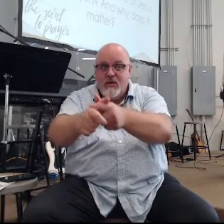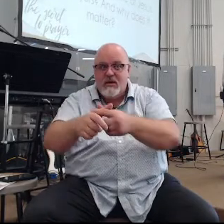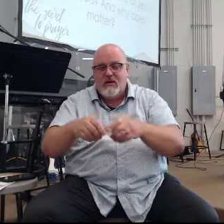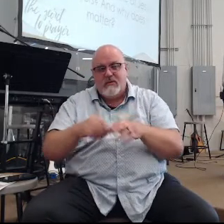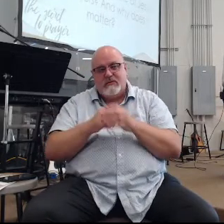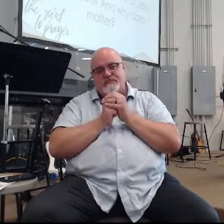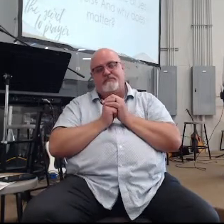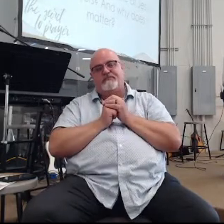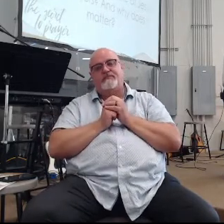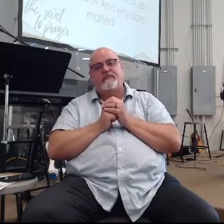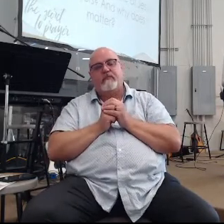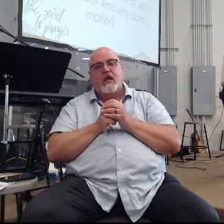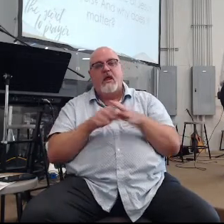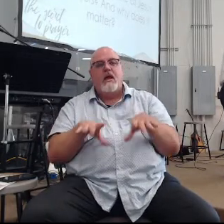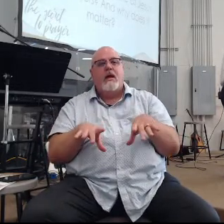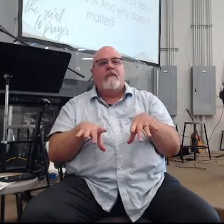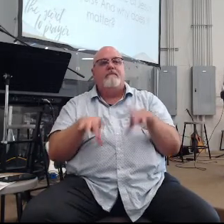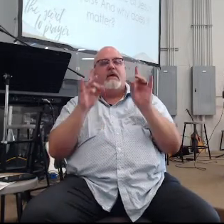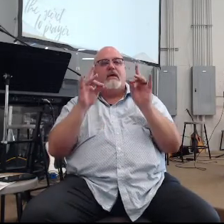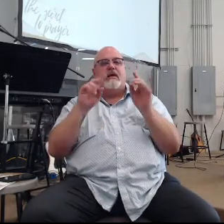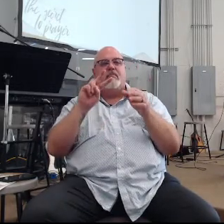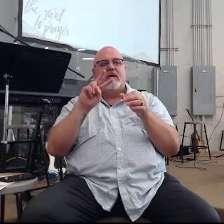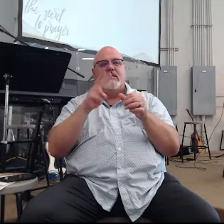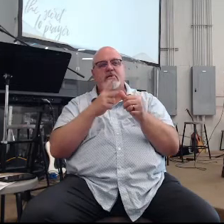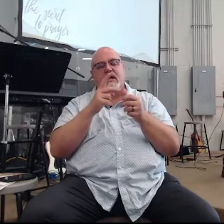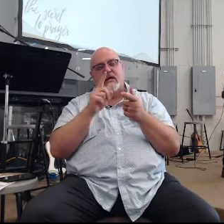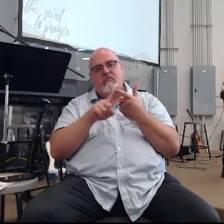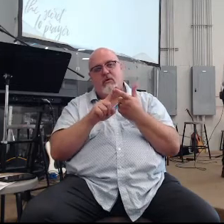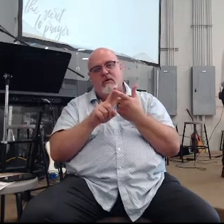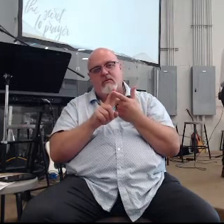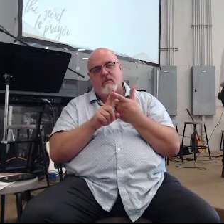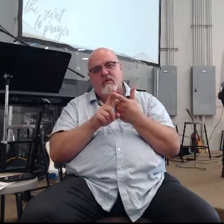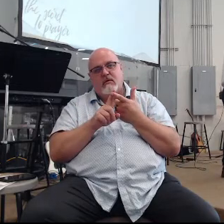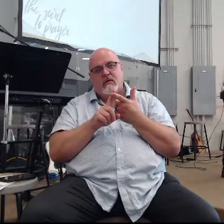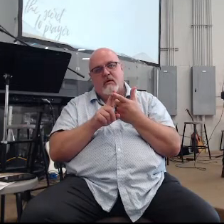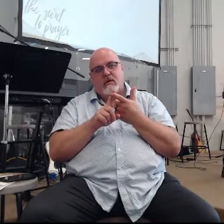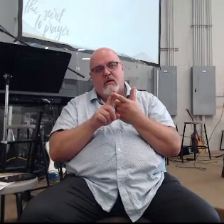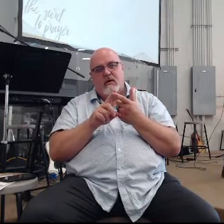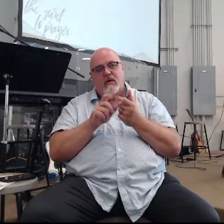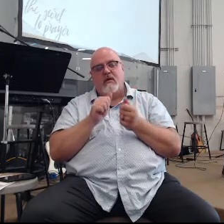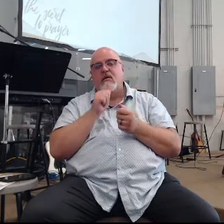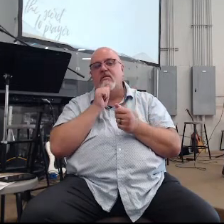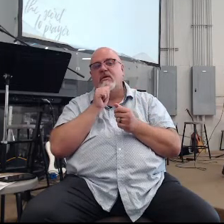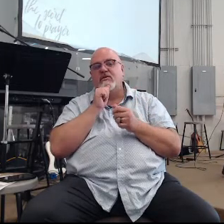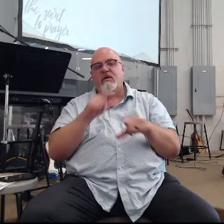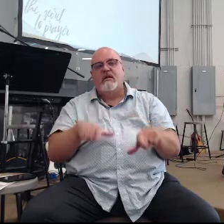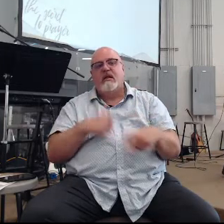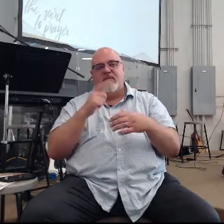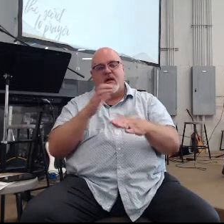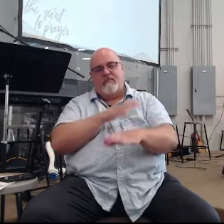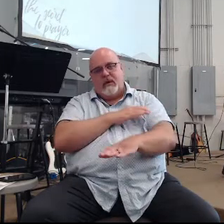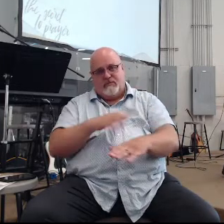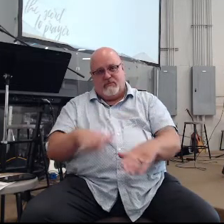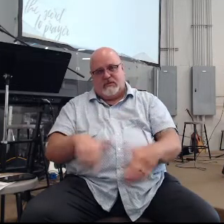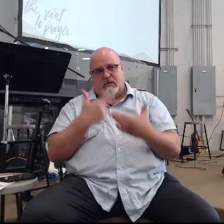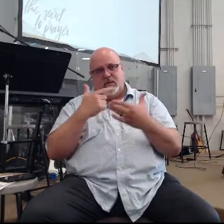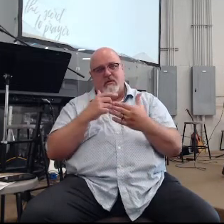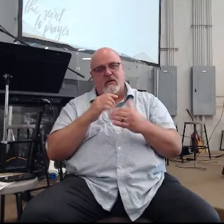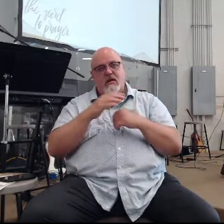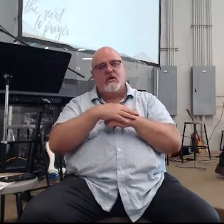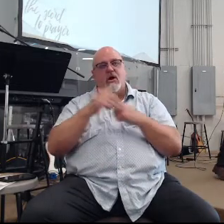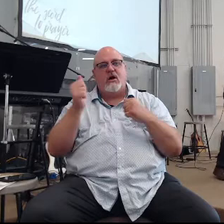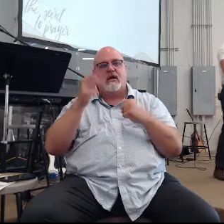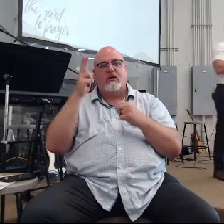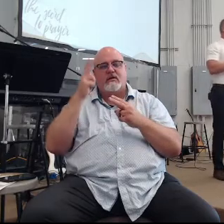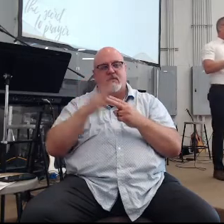we're going to pick it up in our second point and look at the secret to living a power filled life is calling on